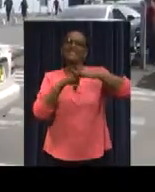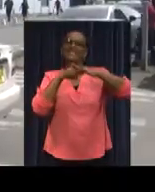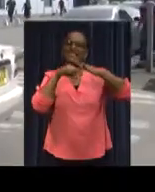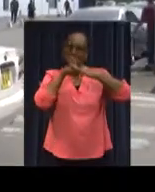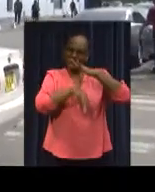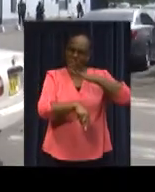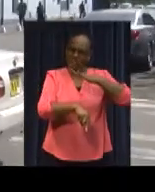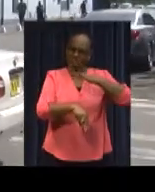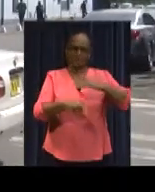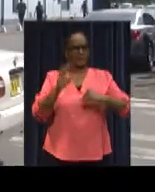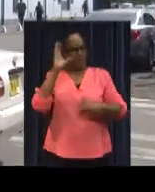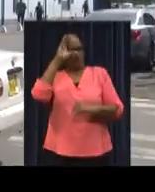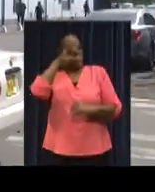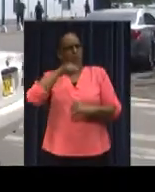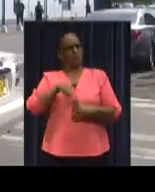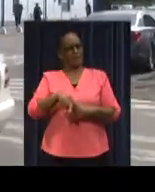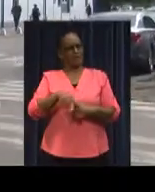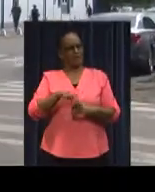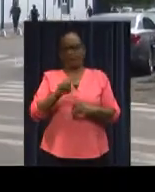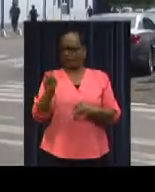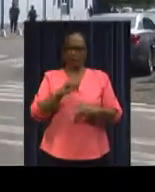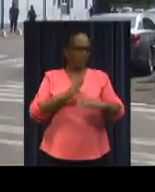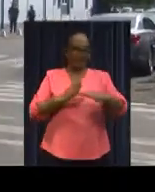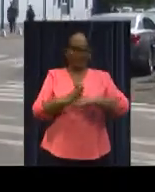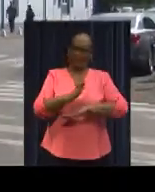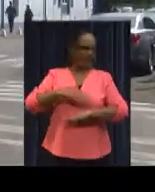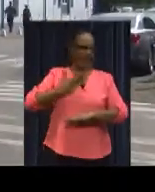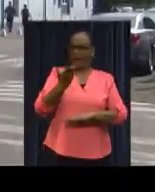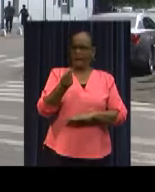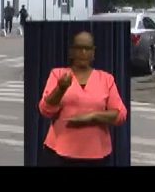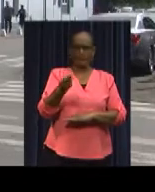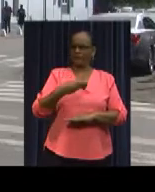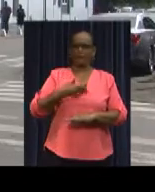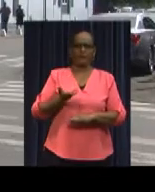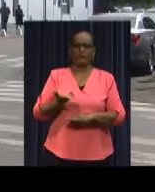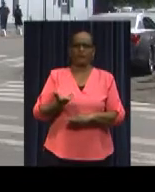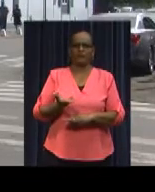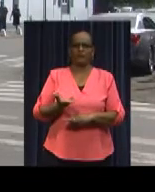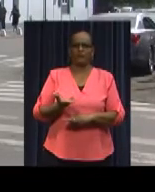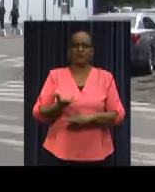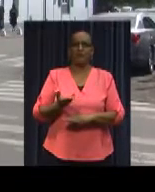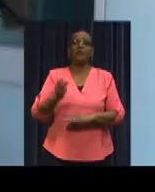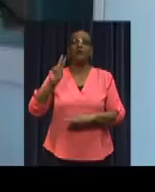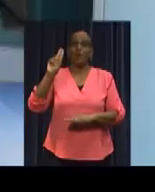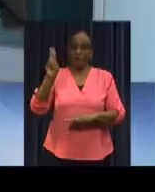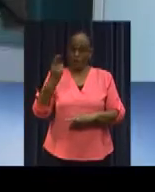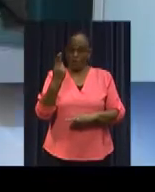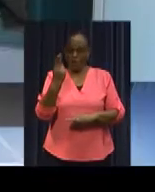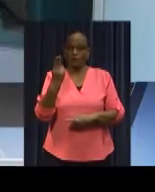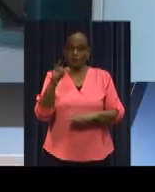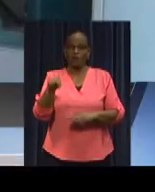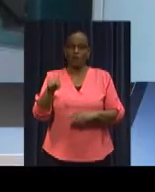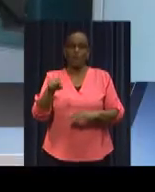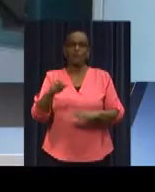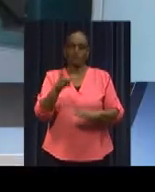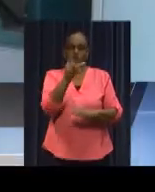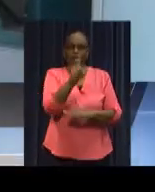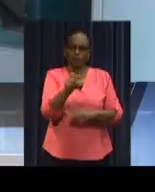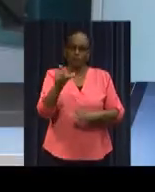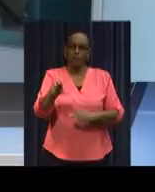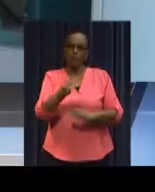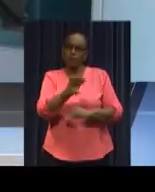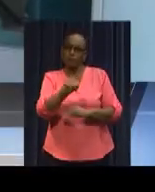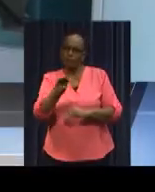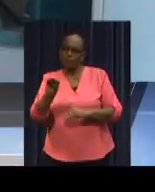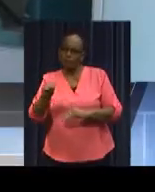while they understood that they were not entitled to the money. Uiterloo, who speaks on behalf of the